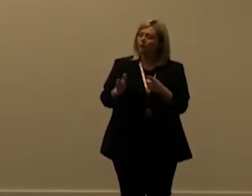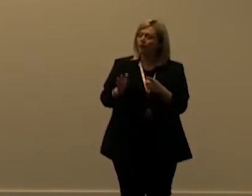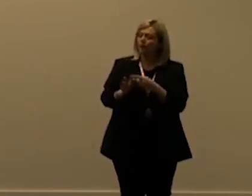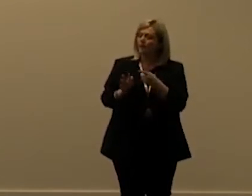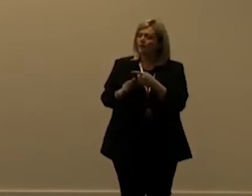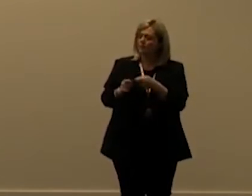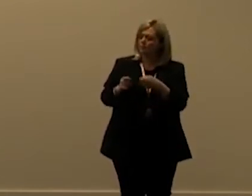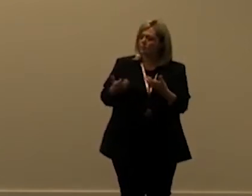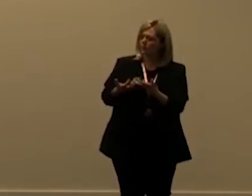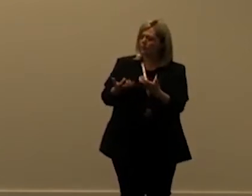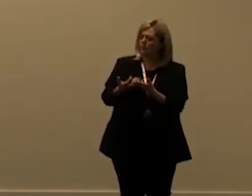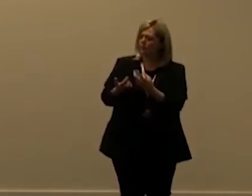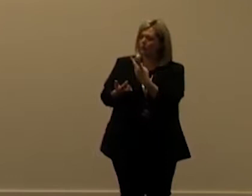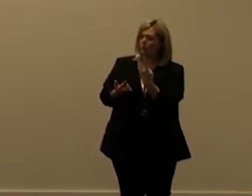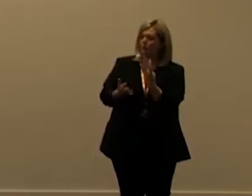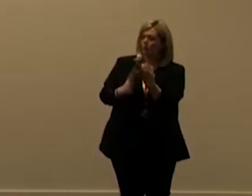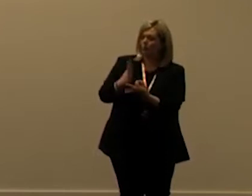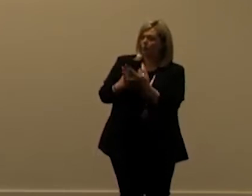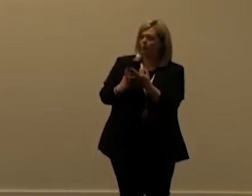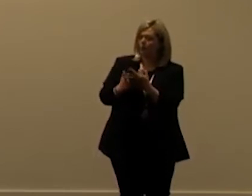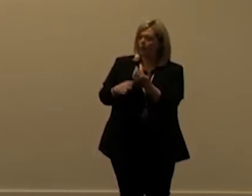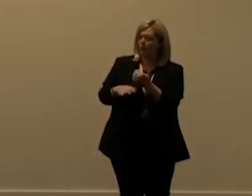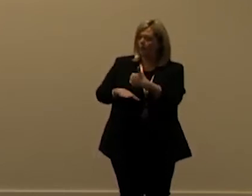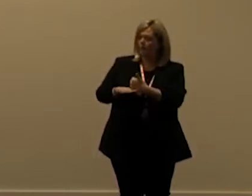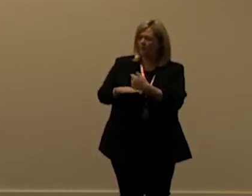a 24 hour basis so per day